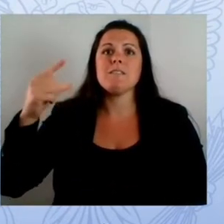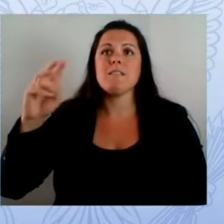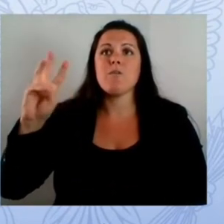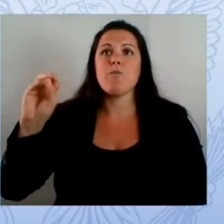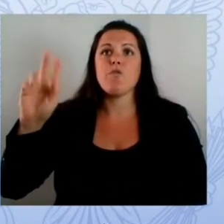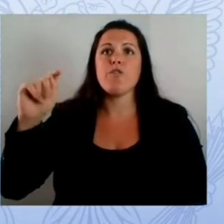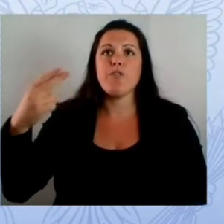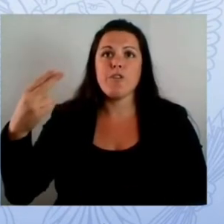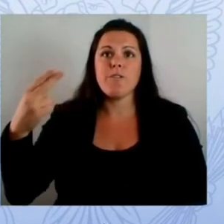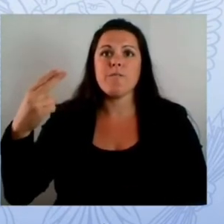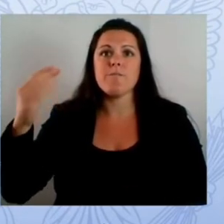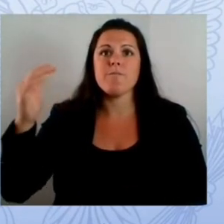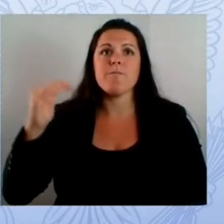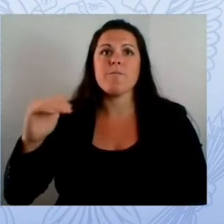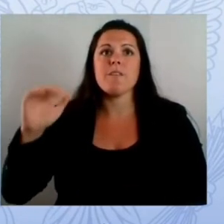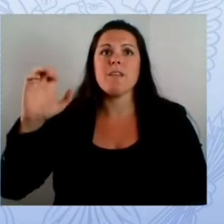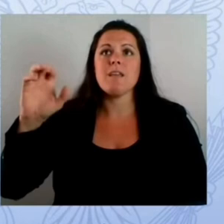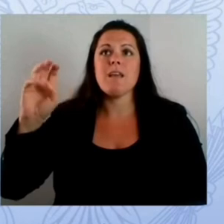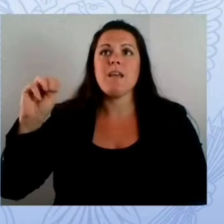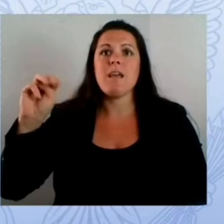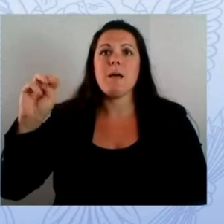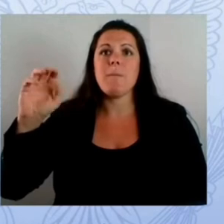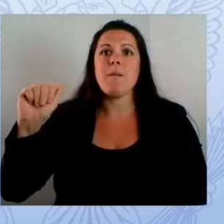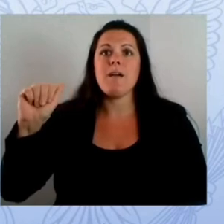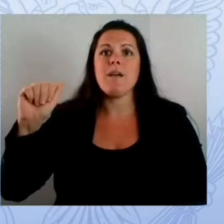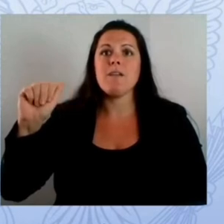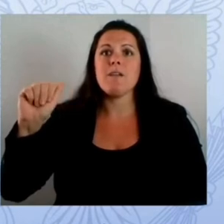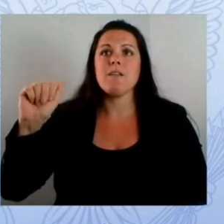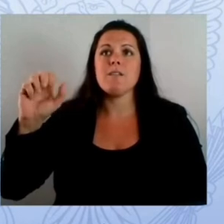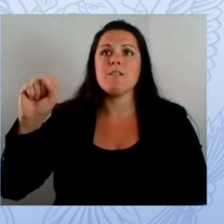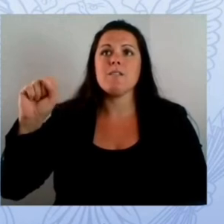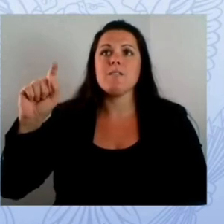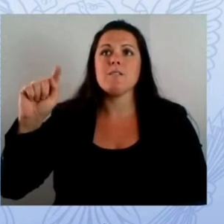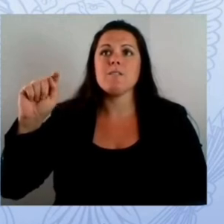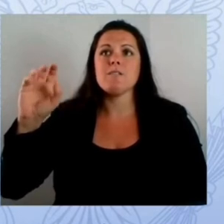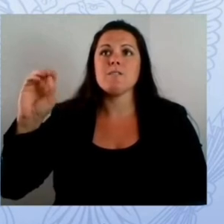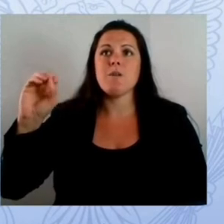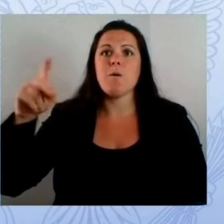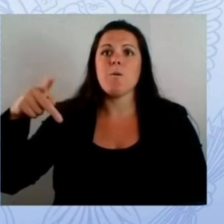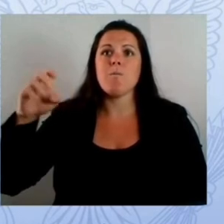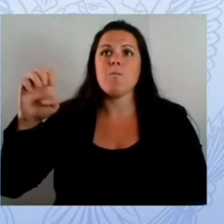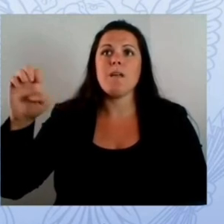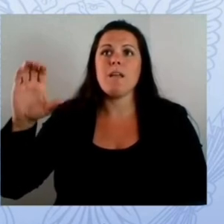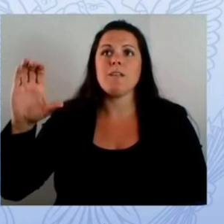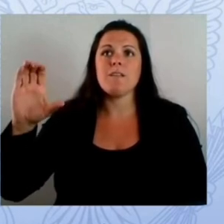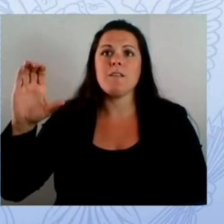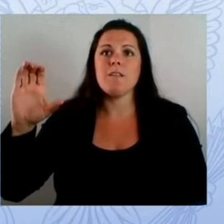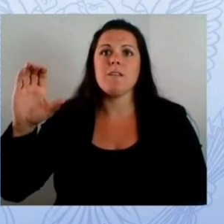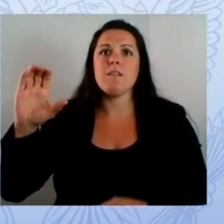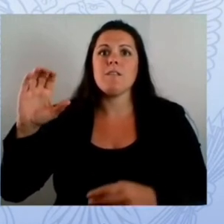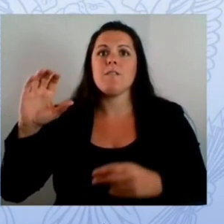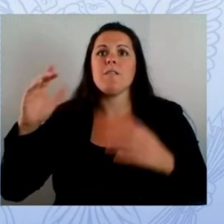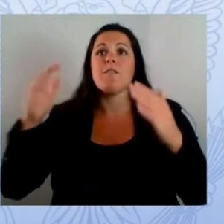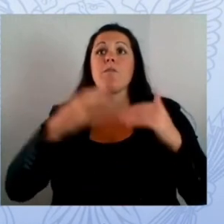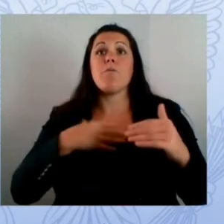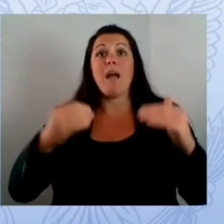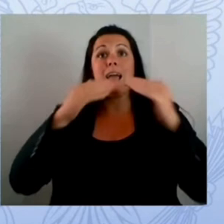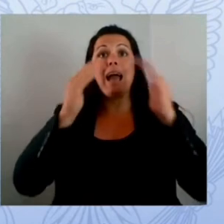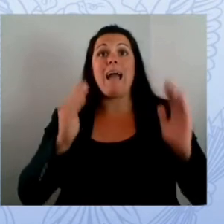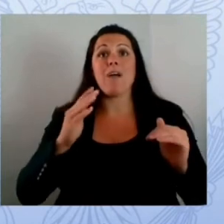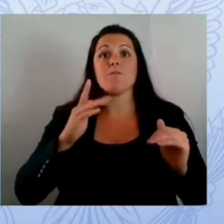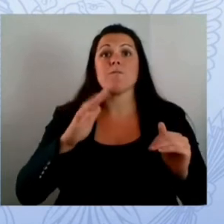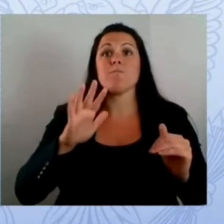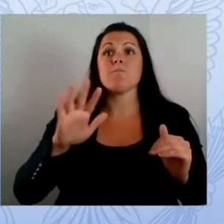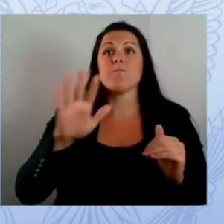from the white house social office liz hart from the nsc caitlin clark john murphy caroline pestle and michael